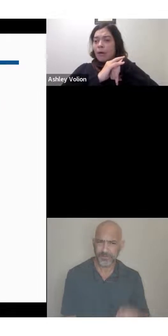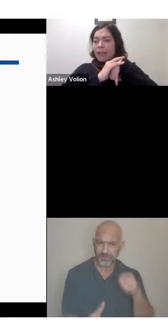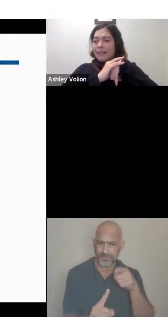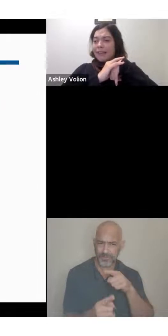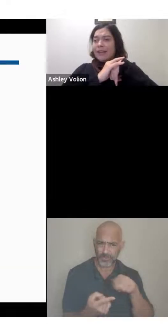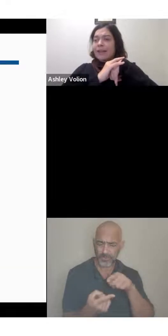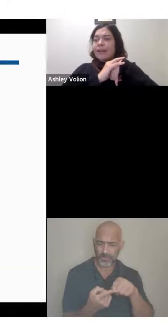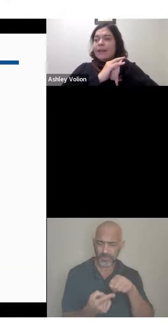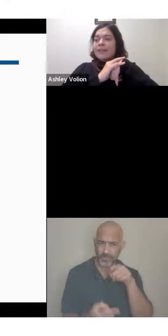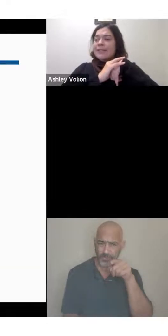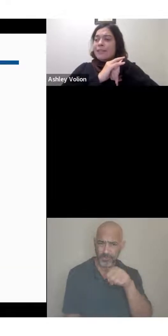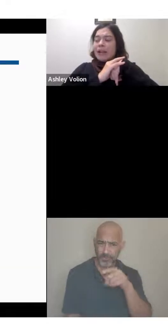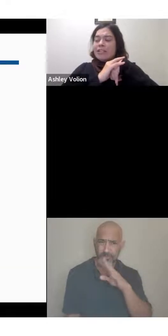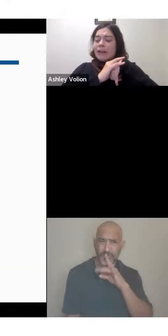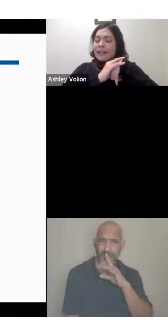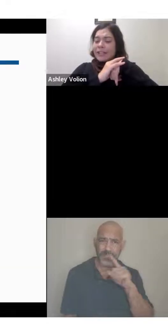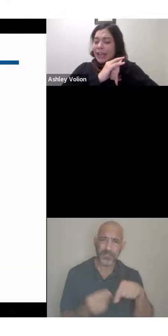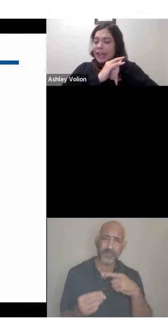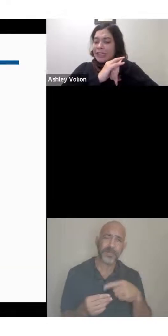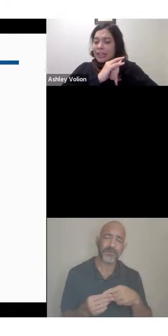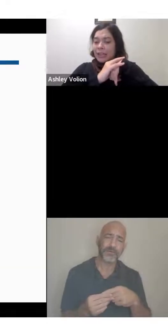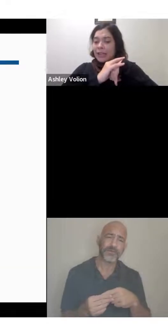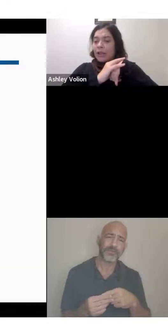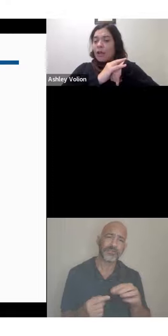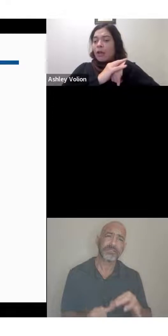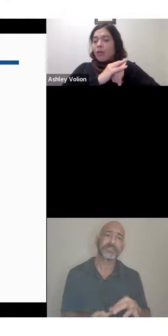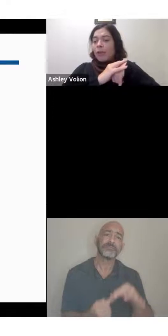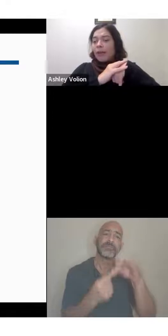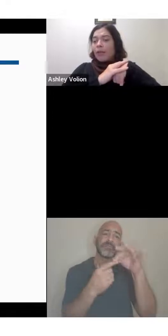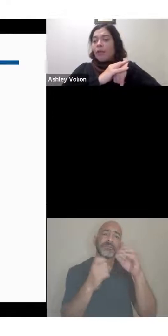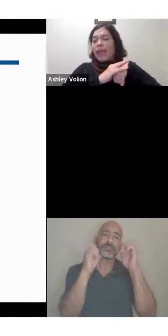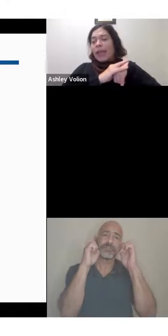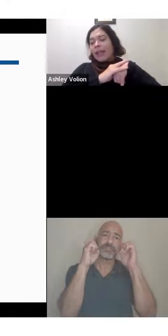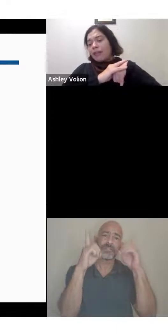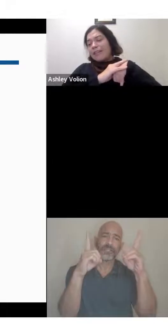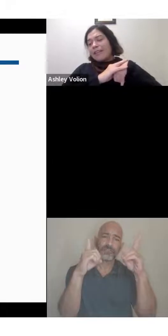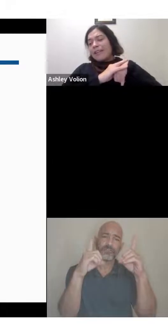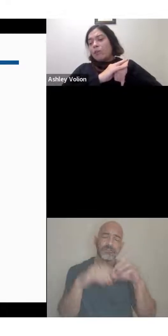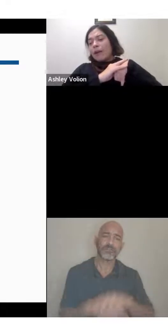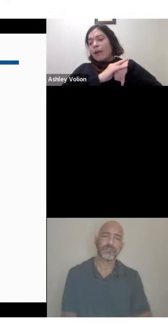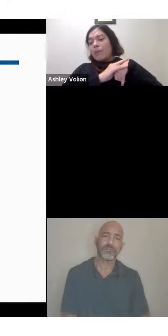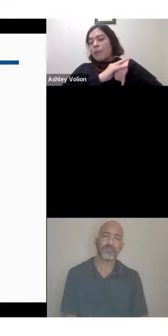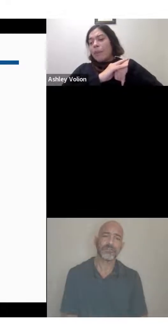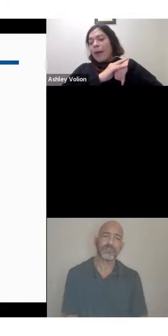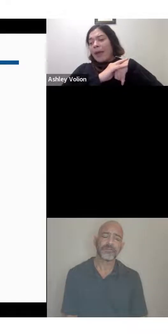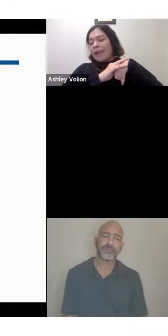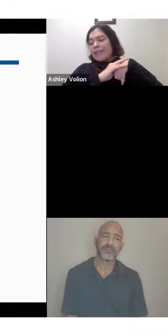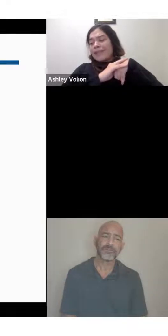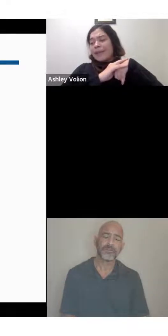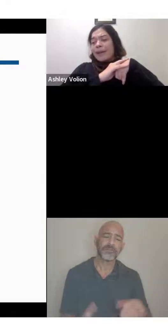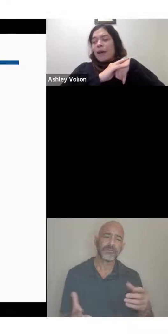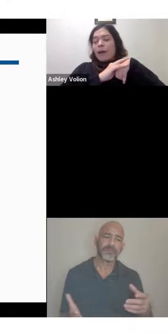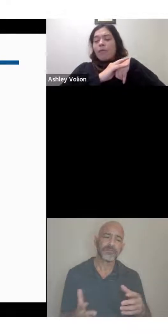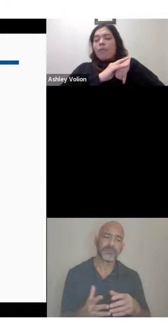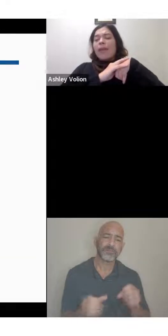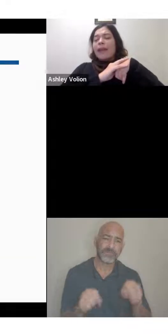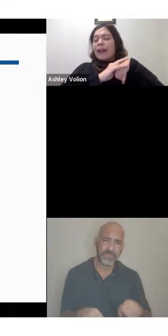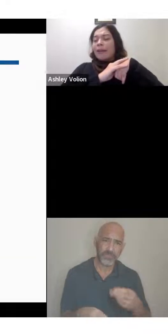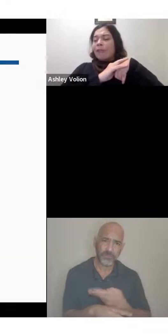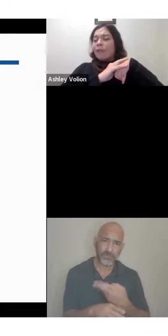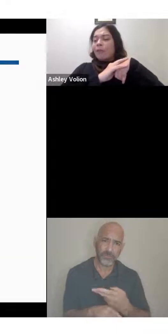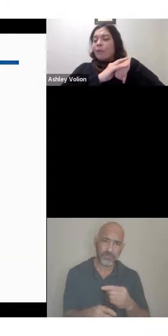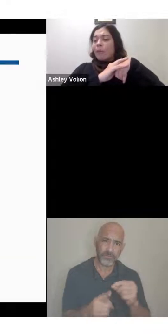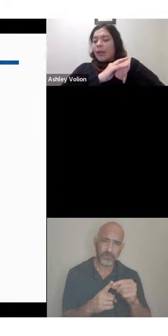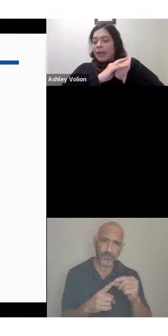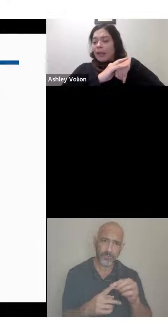things like special education, we can use this word, but be